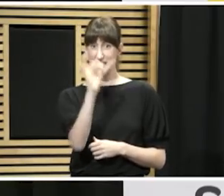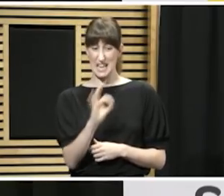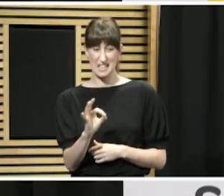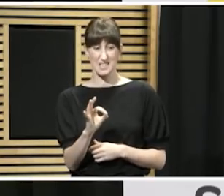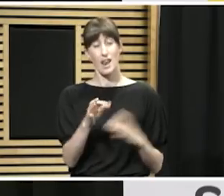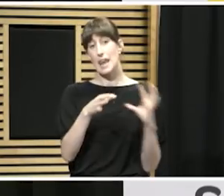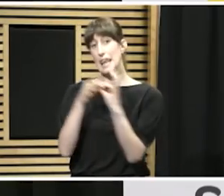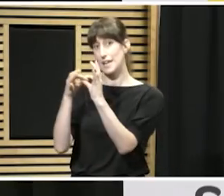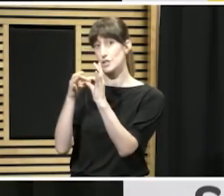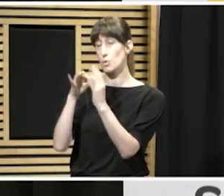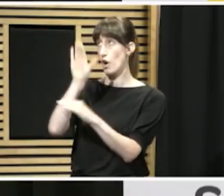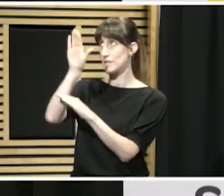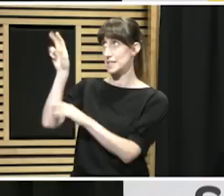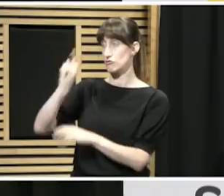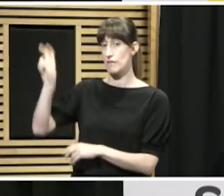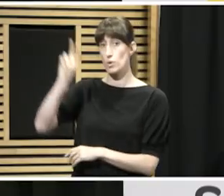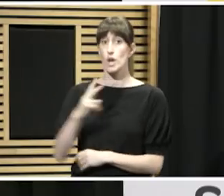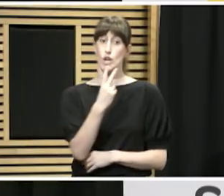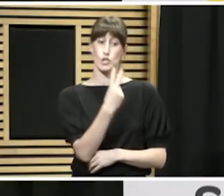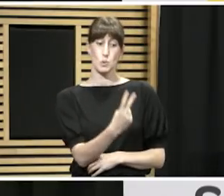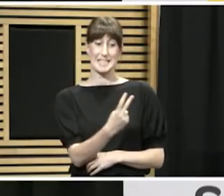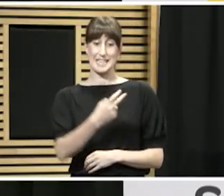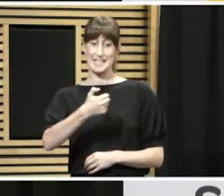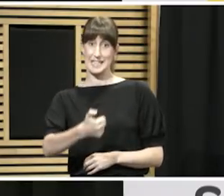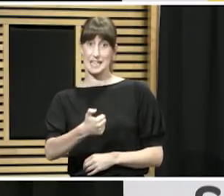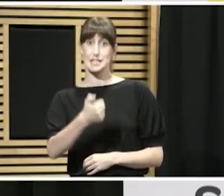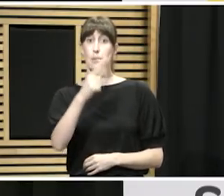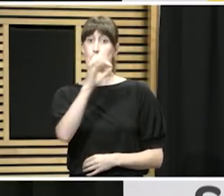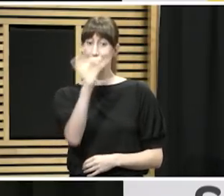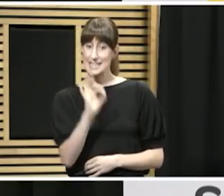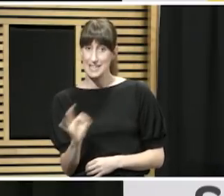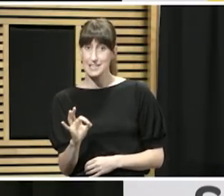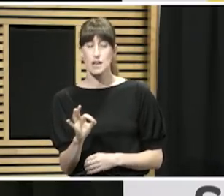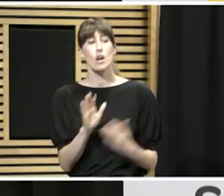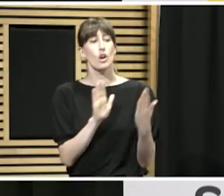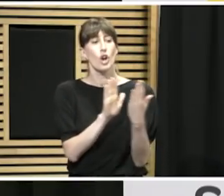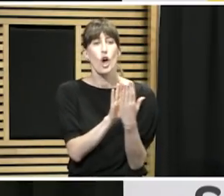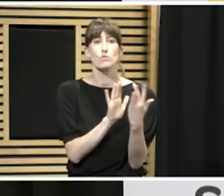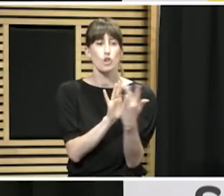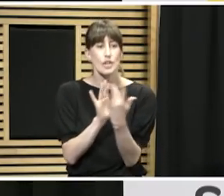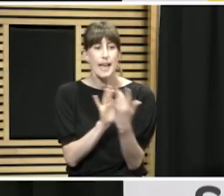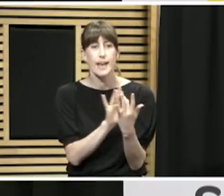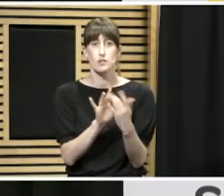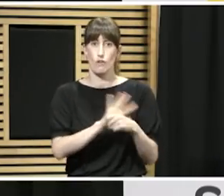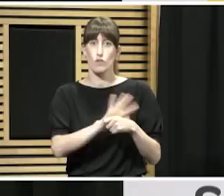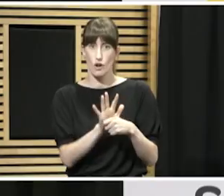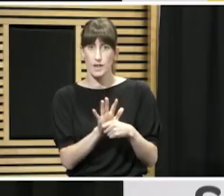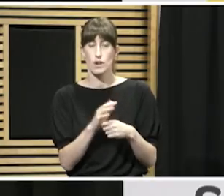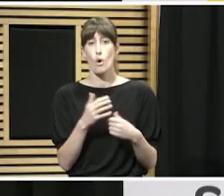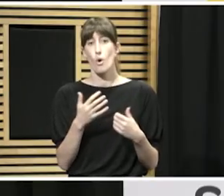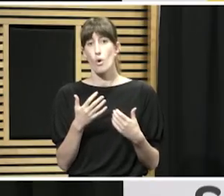overseas travel. 26% are close contacts of existing cases. 15%